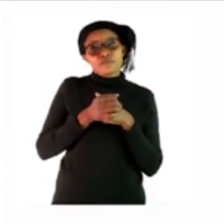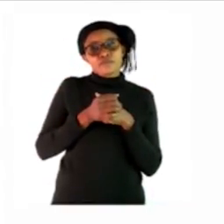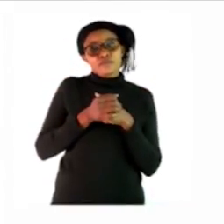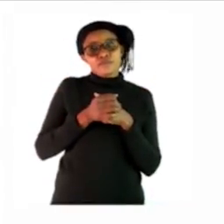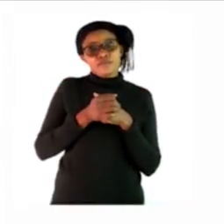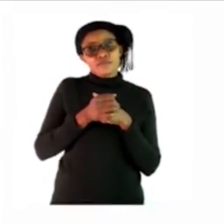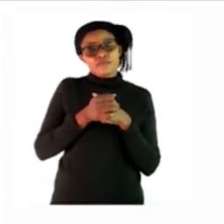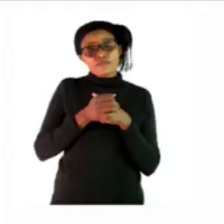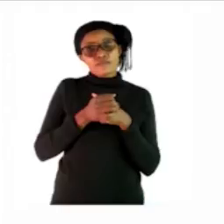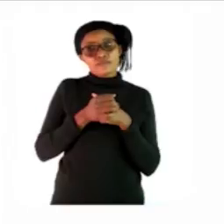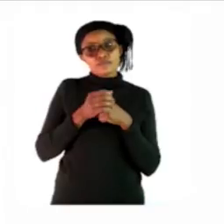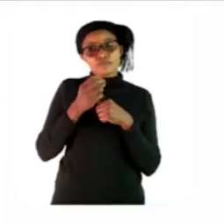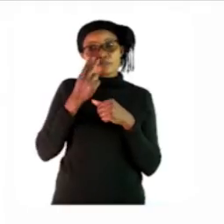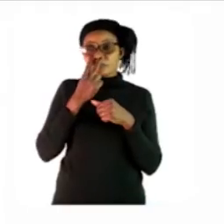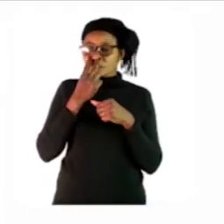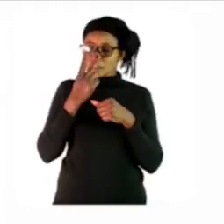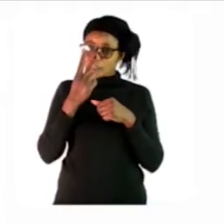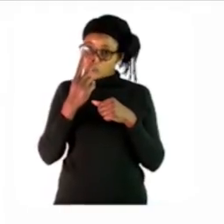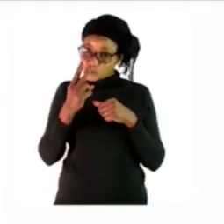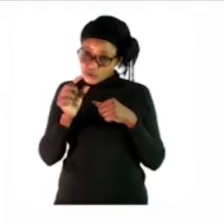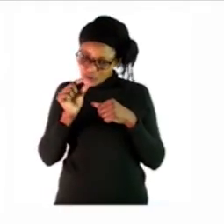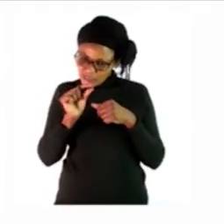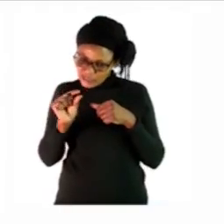can you find these words